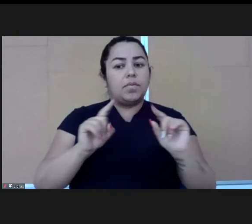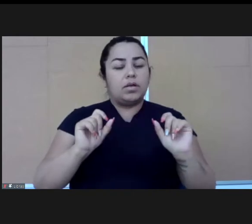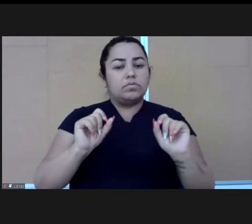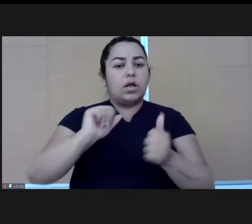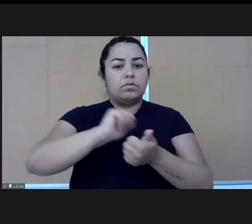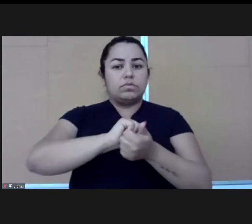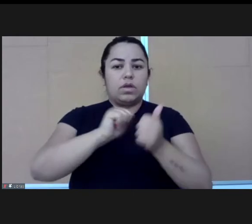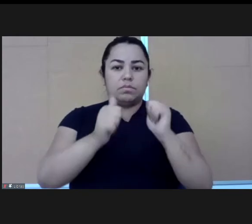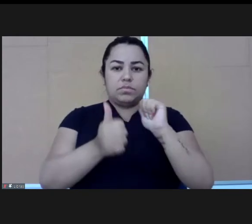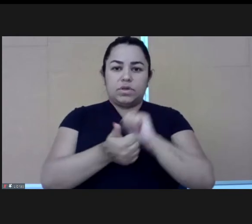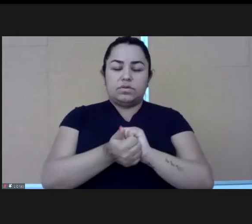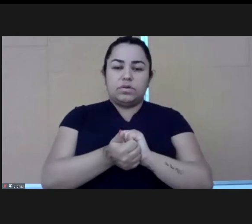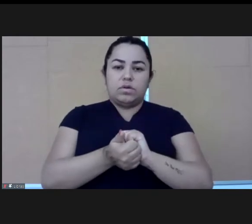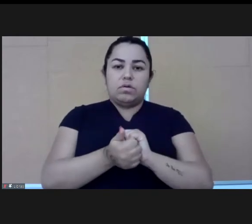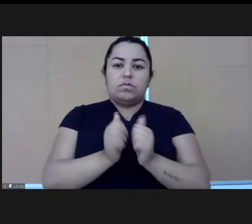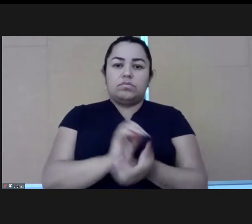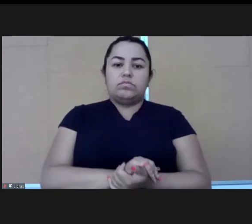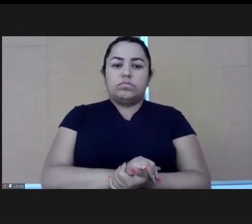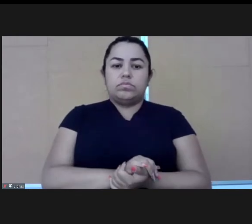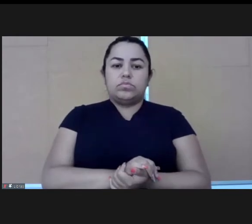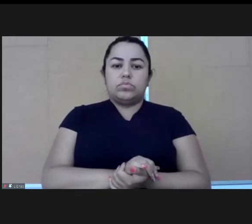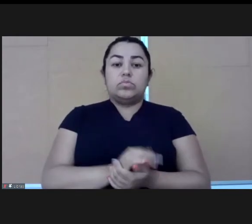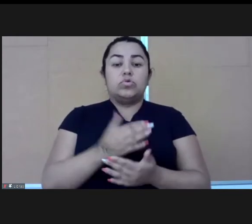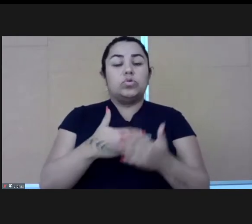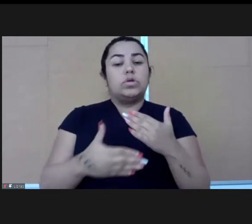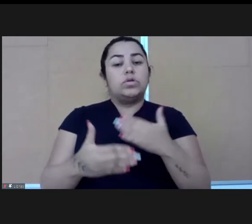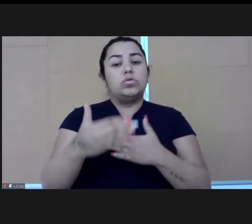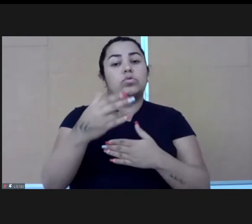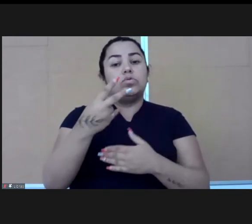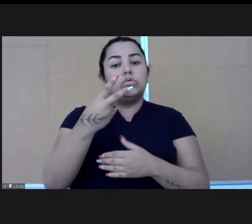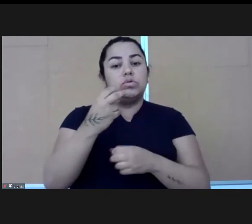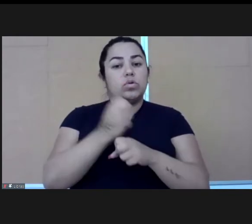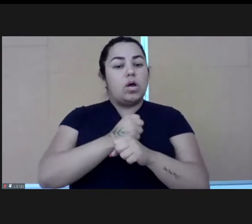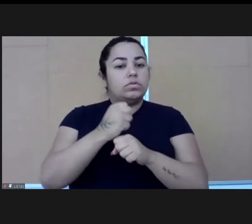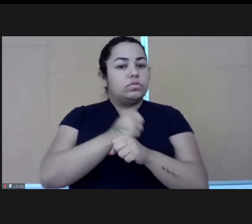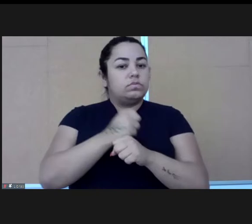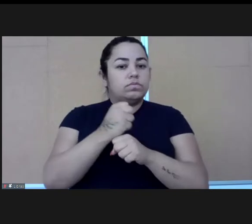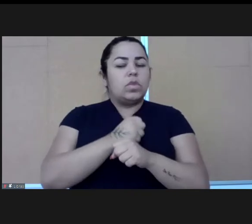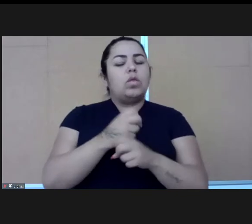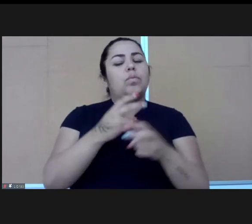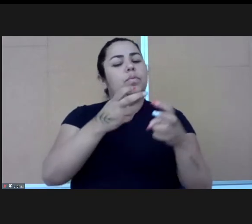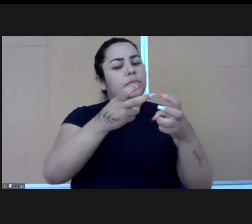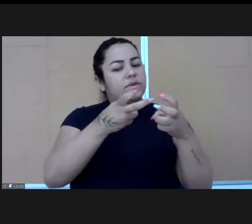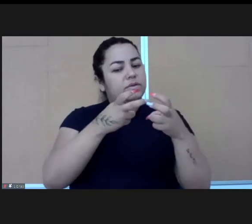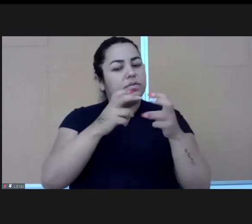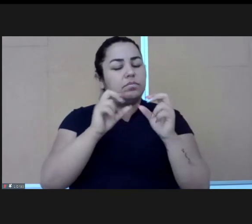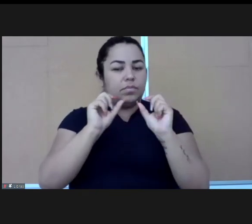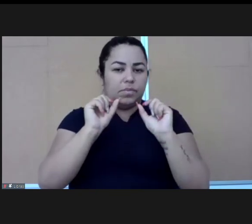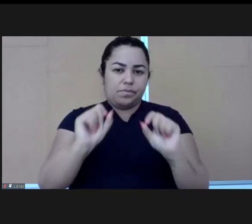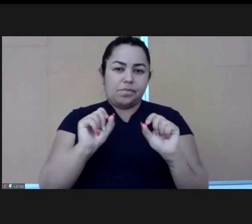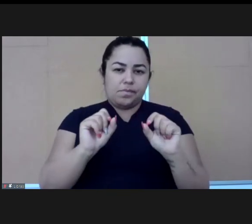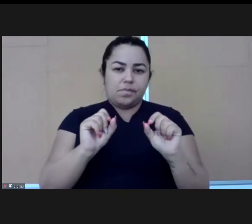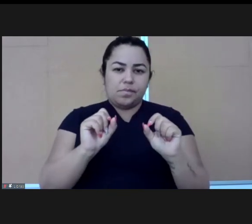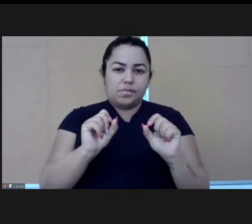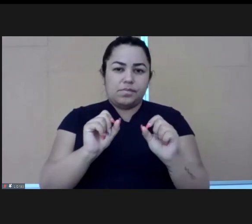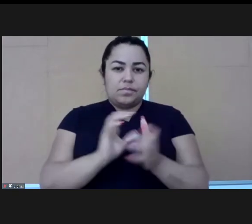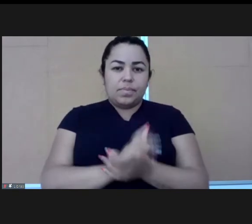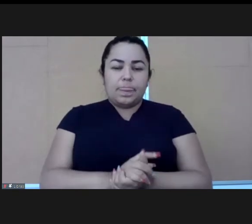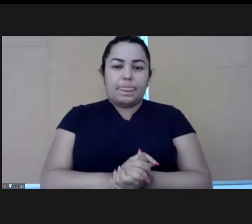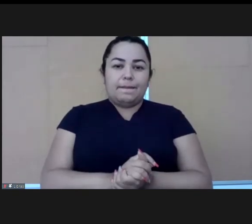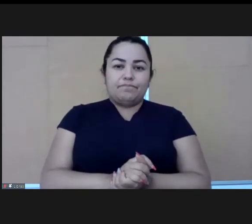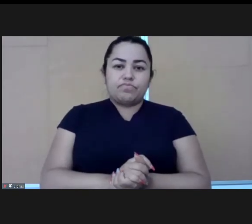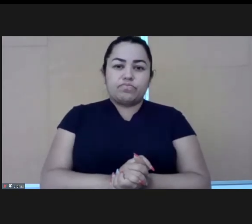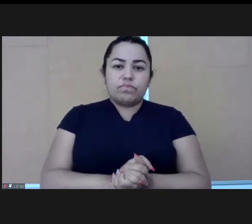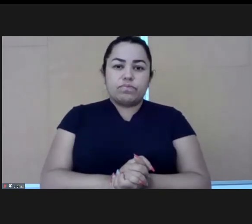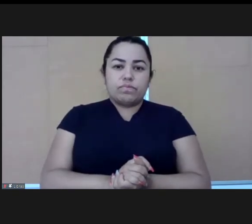my almost three years as a public leader, I realized that when I took up social